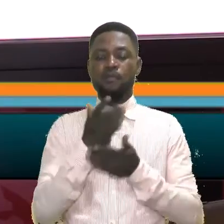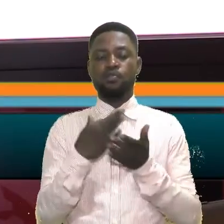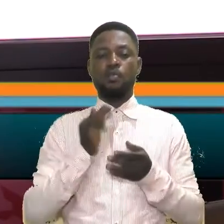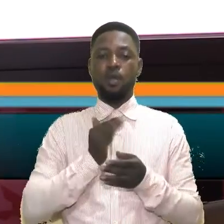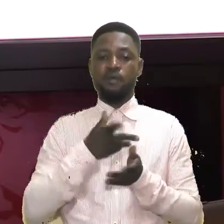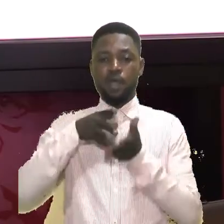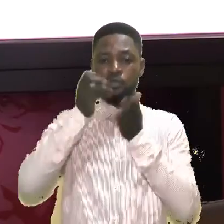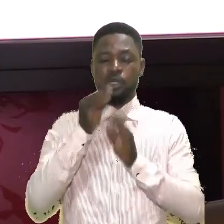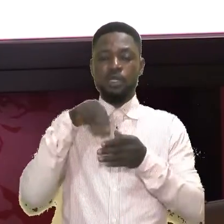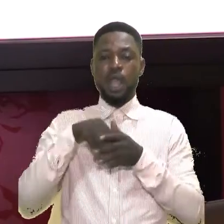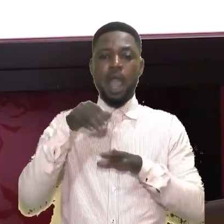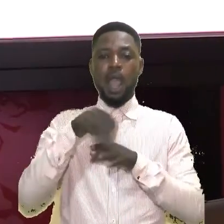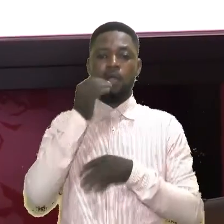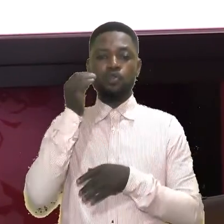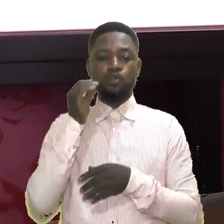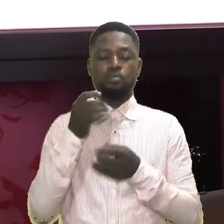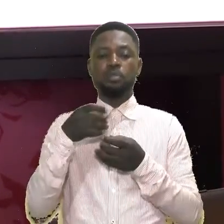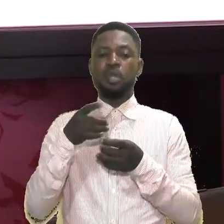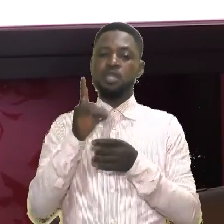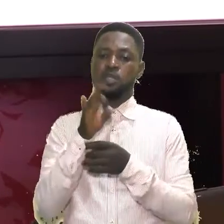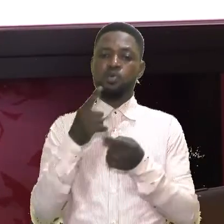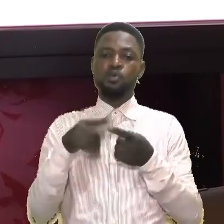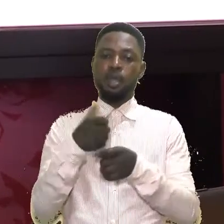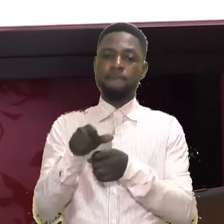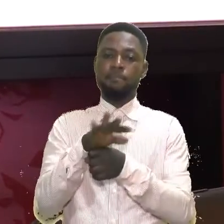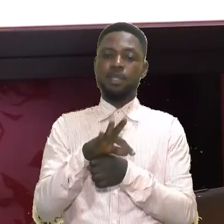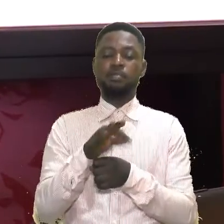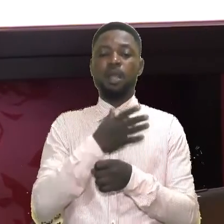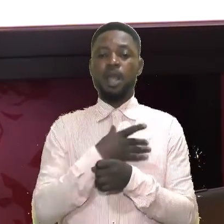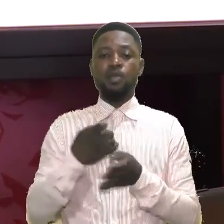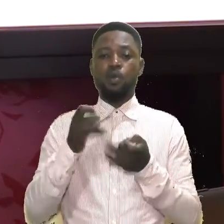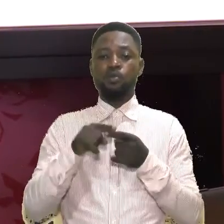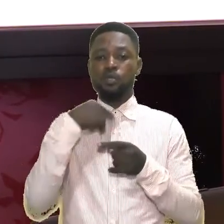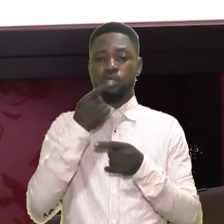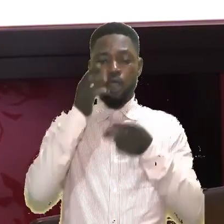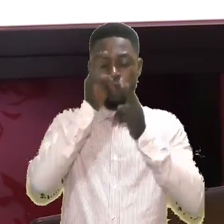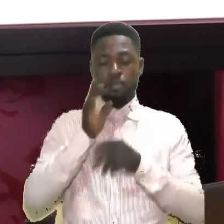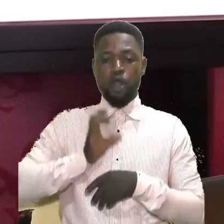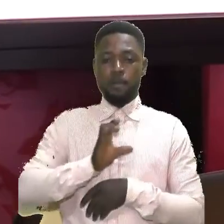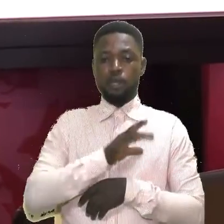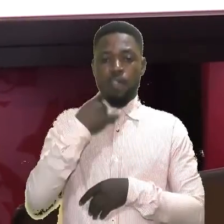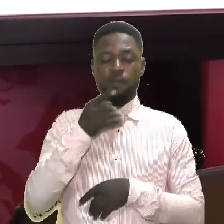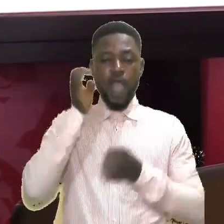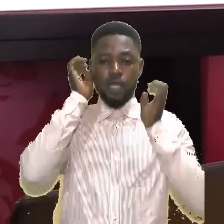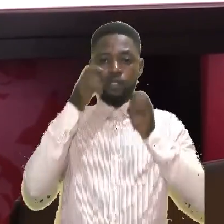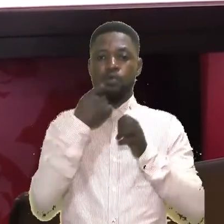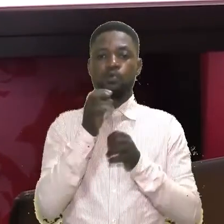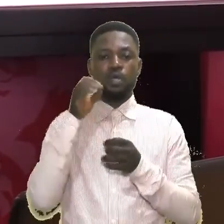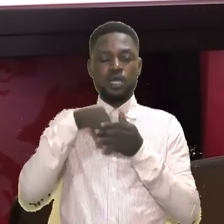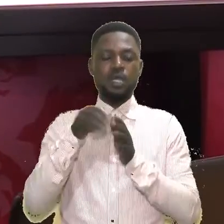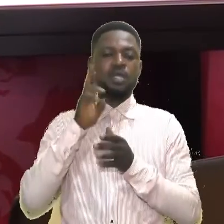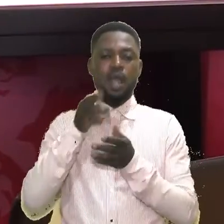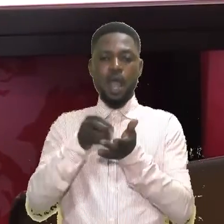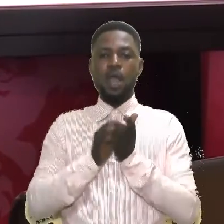some of our students at home due to the pandemic. And I also want to thank the Honorable Commissioner for Education, who